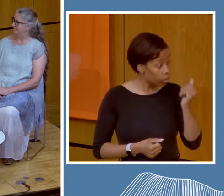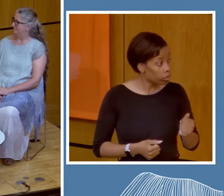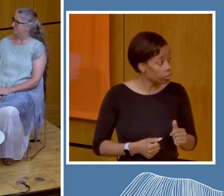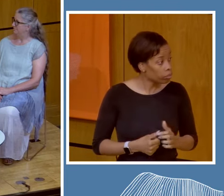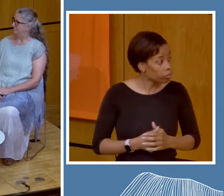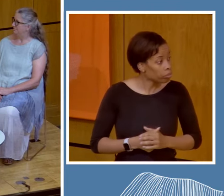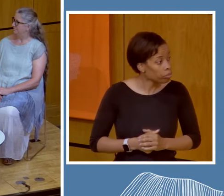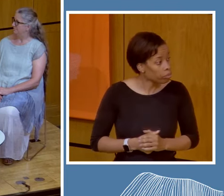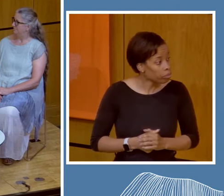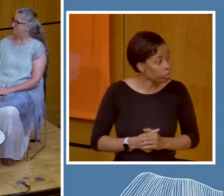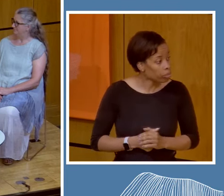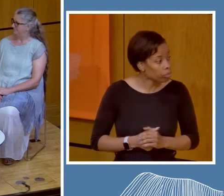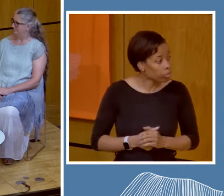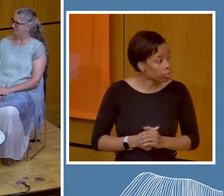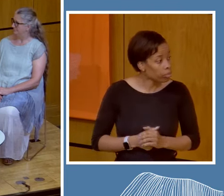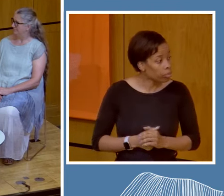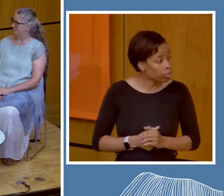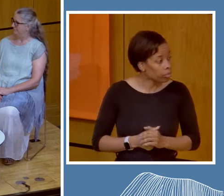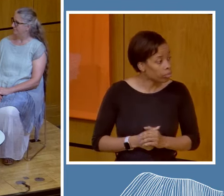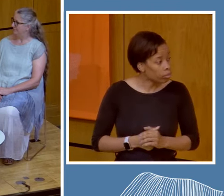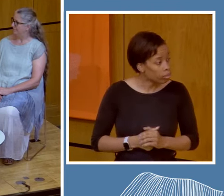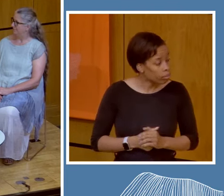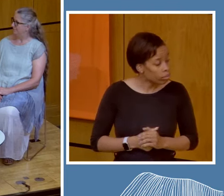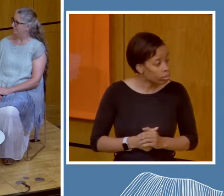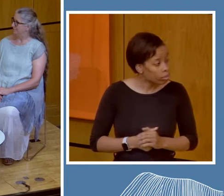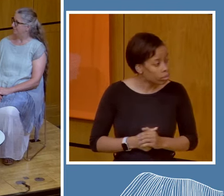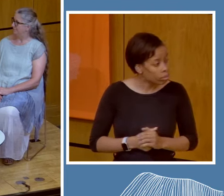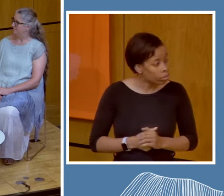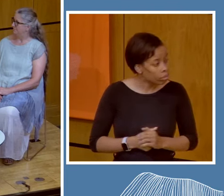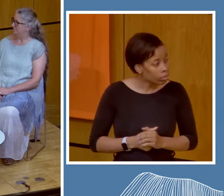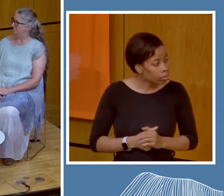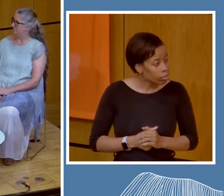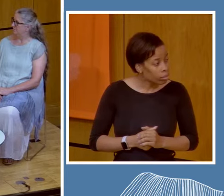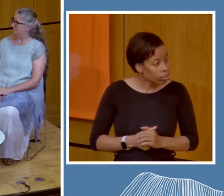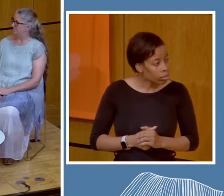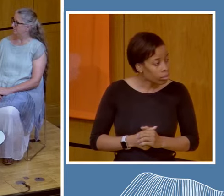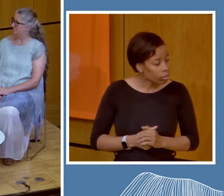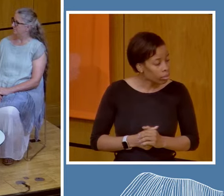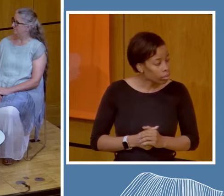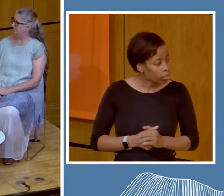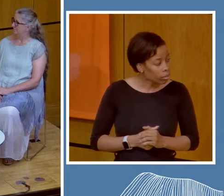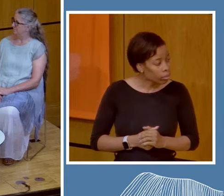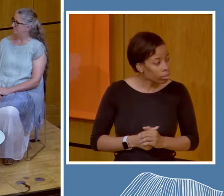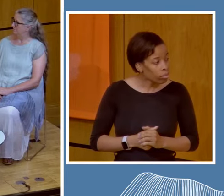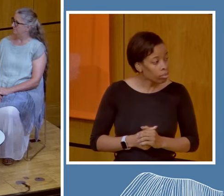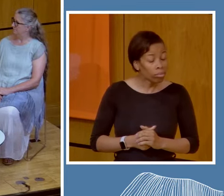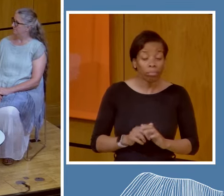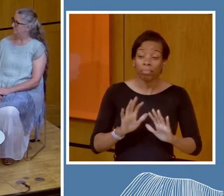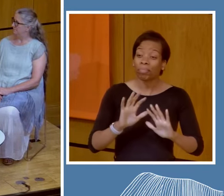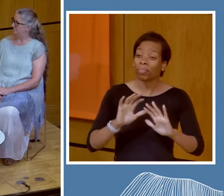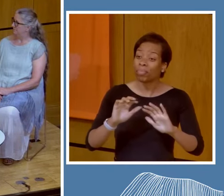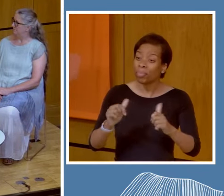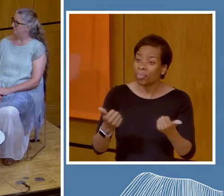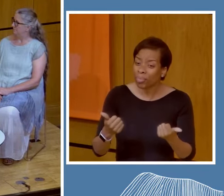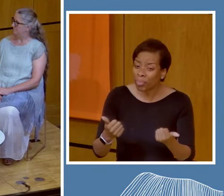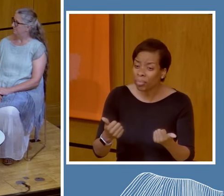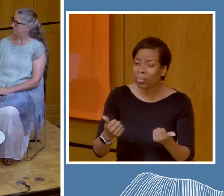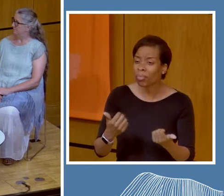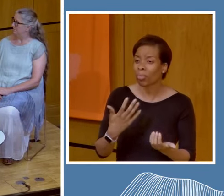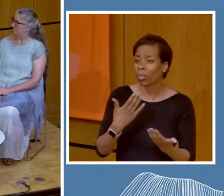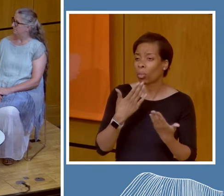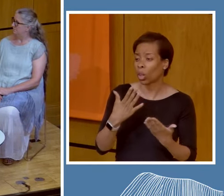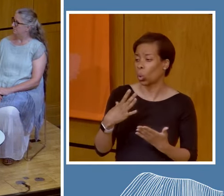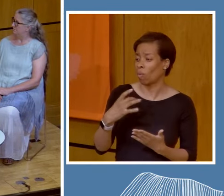Hi everyone, can you hear me? Good. Thank you, Patricia, thank you, Nicole, thank you to Land, Body, Ecologies,